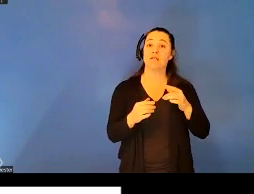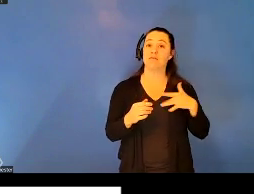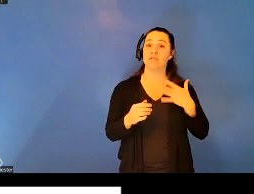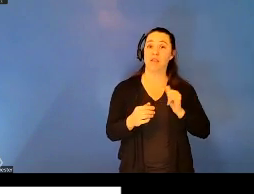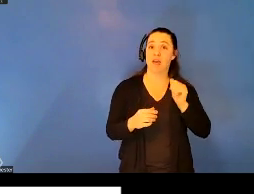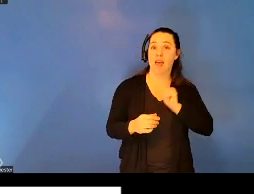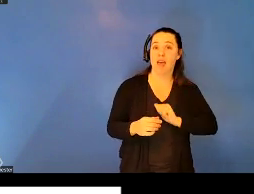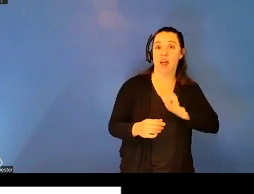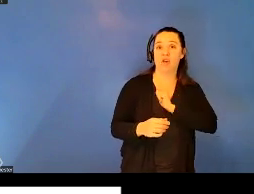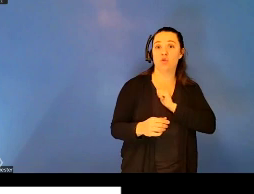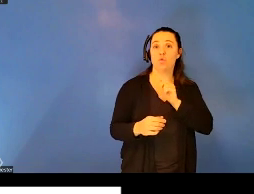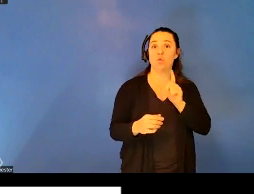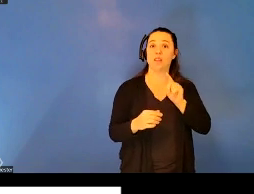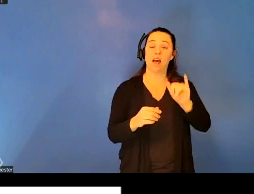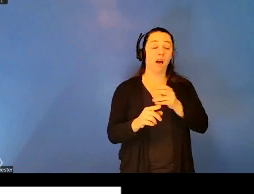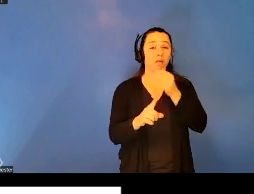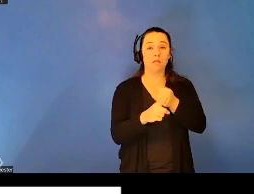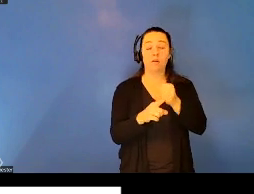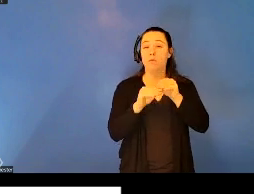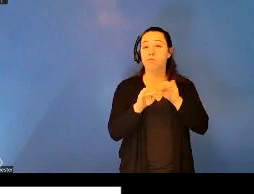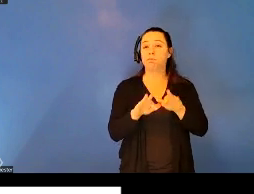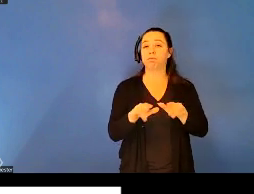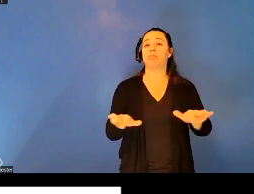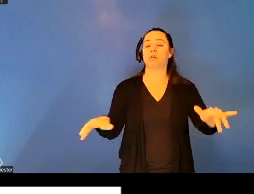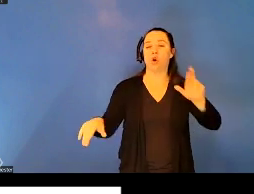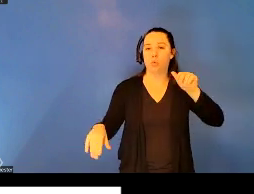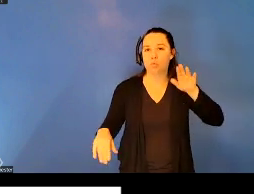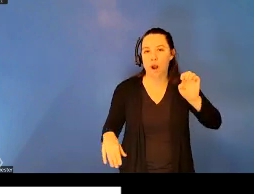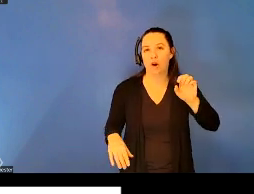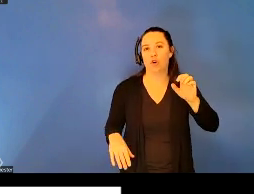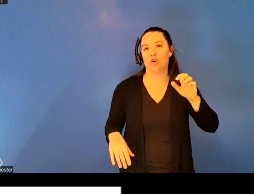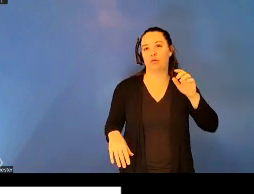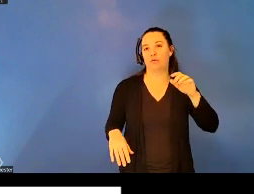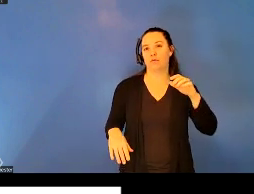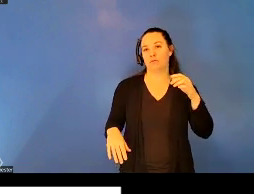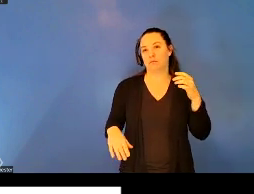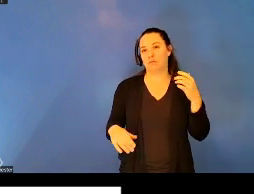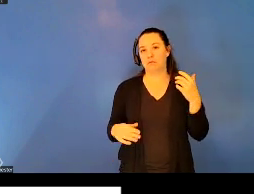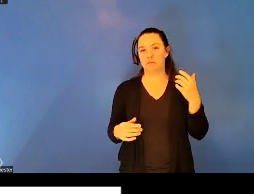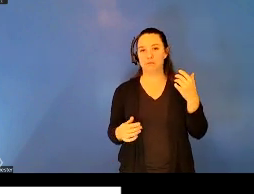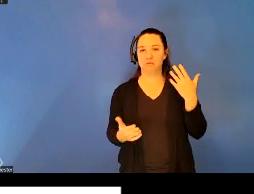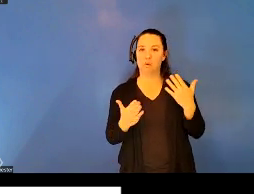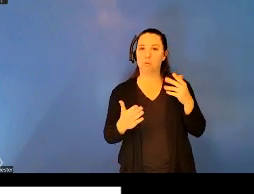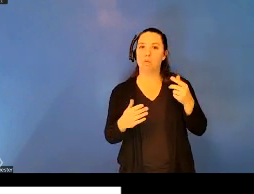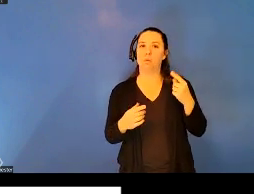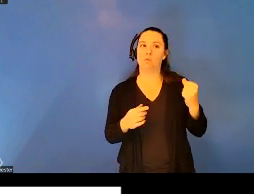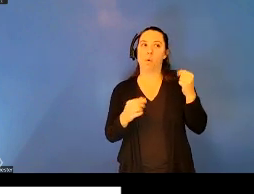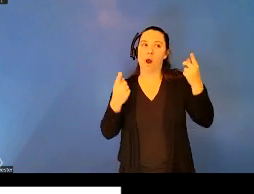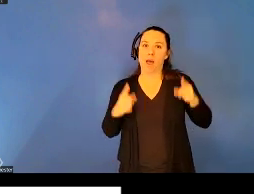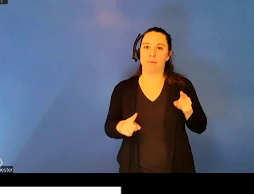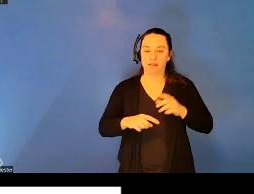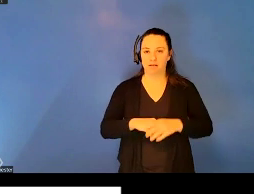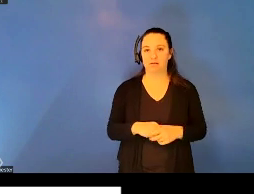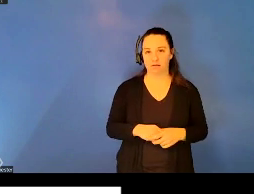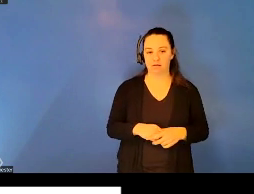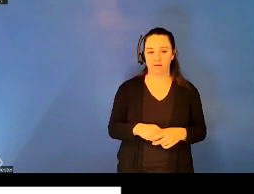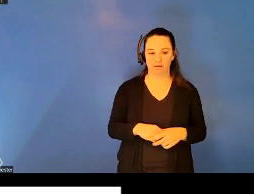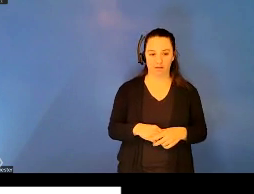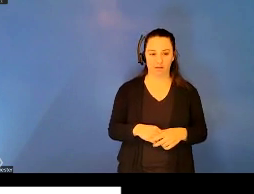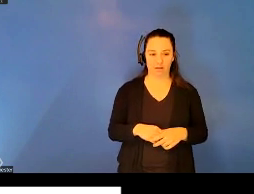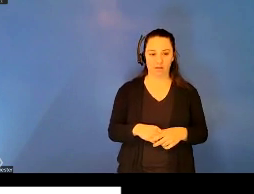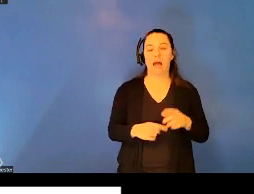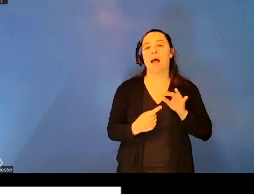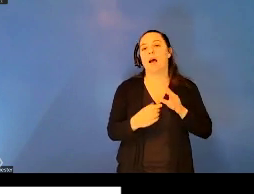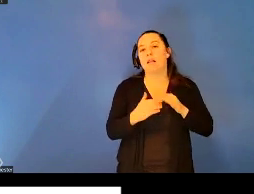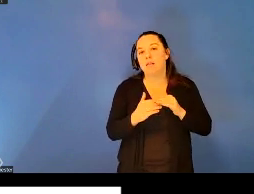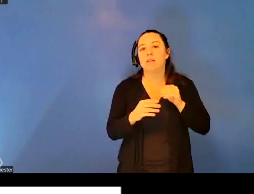of novel diseases, are rare or unlikely to occur in as devastating a fashion as they can in the rest of the world. Dr.